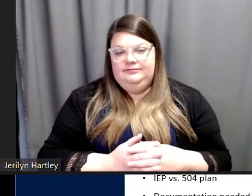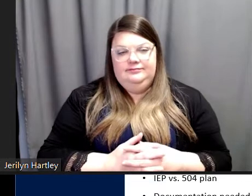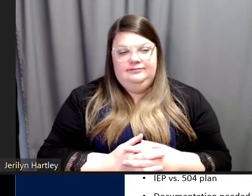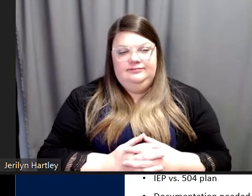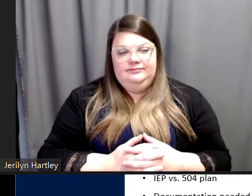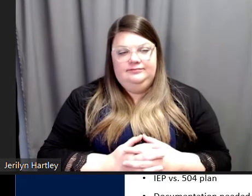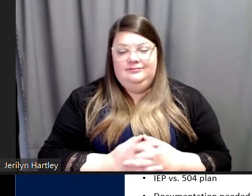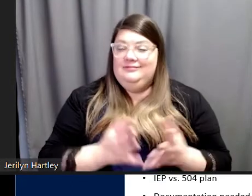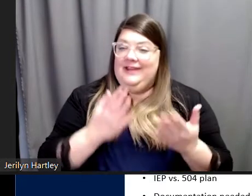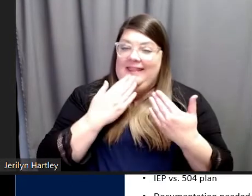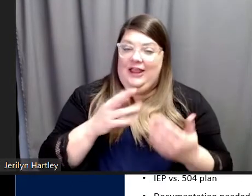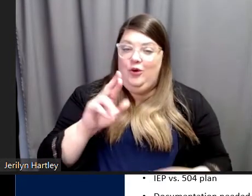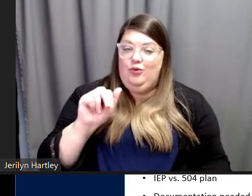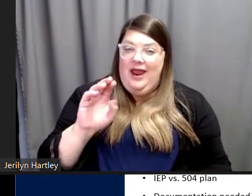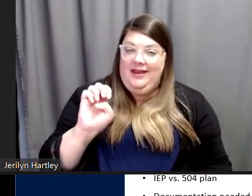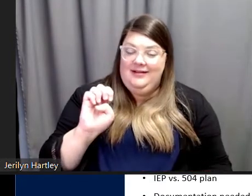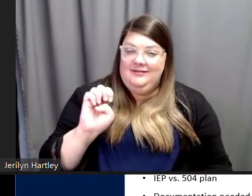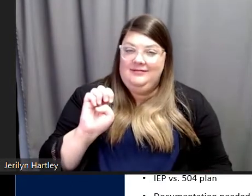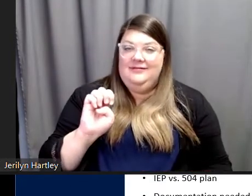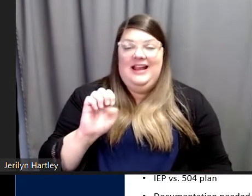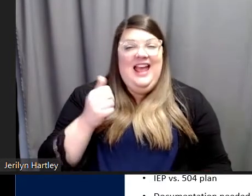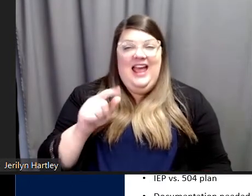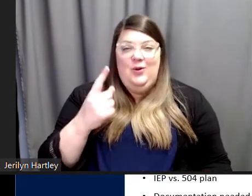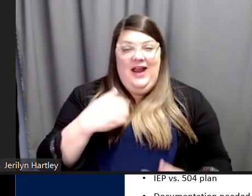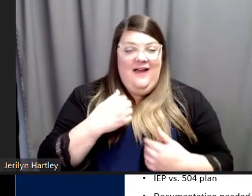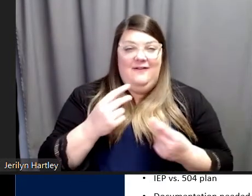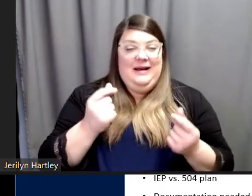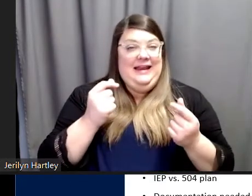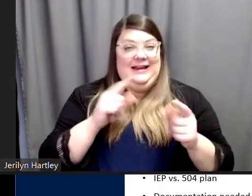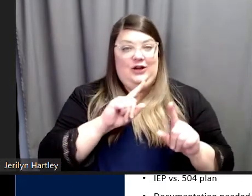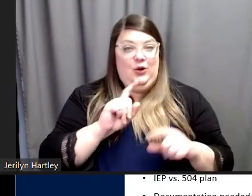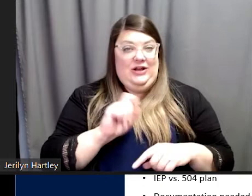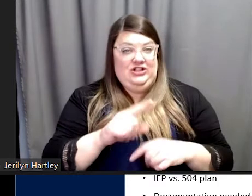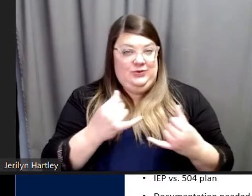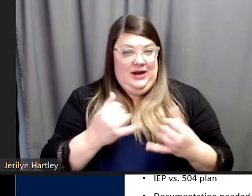Thanks, Ray. Does anyone have any immediate questions?